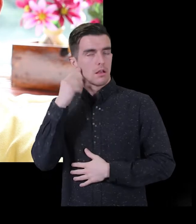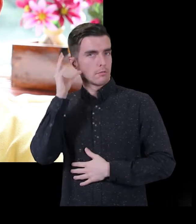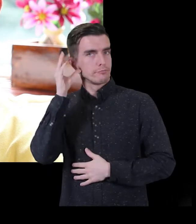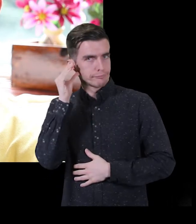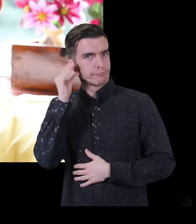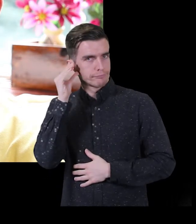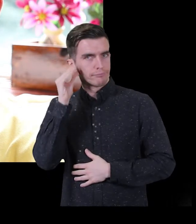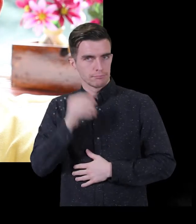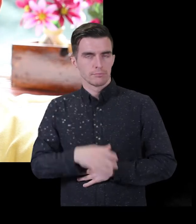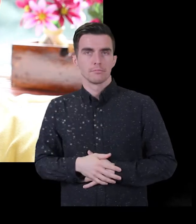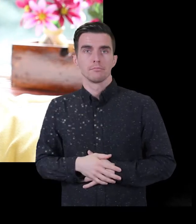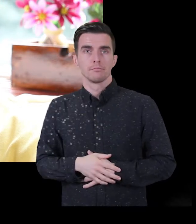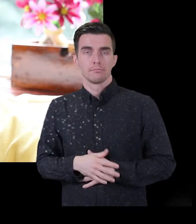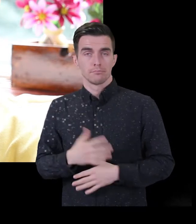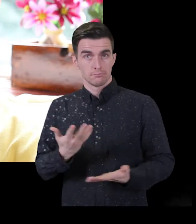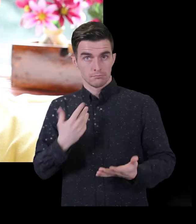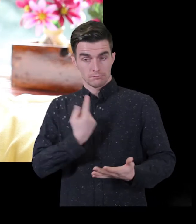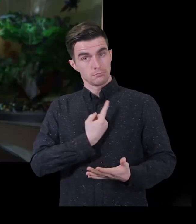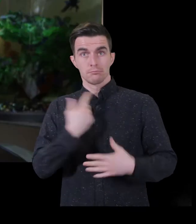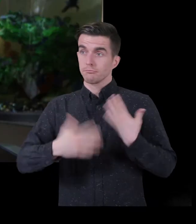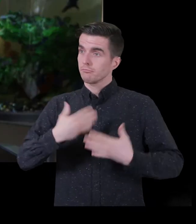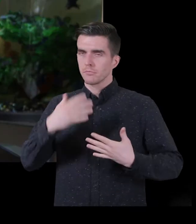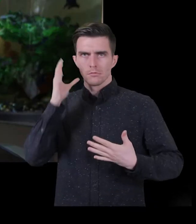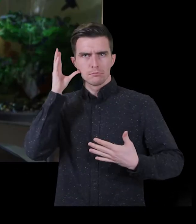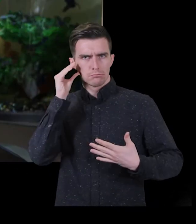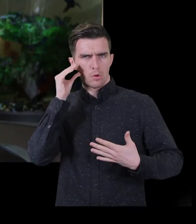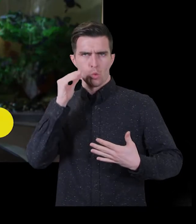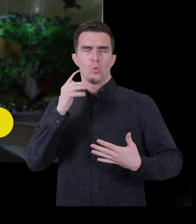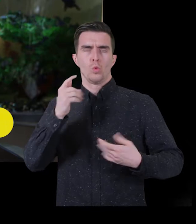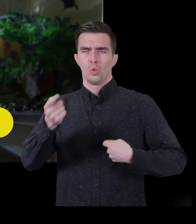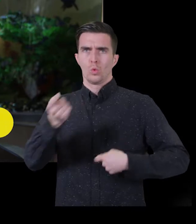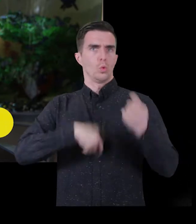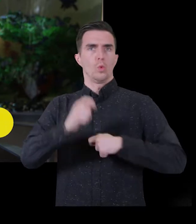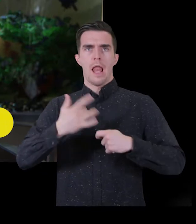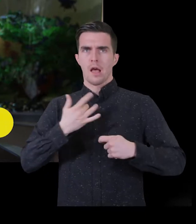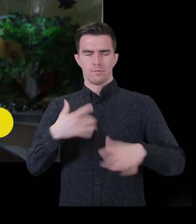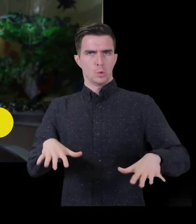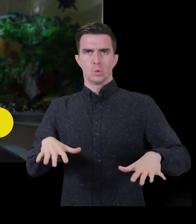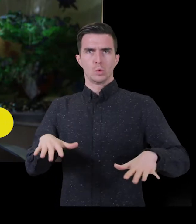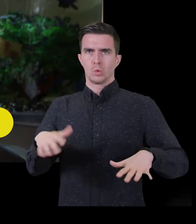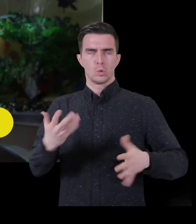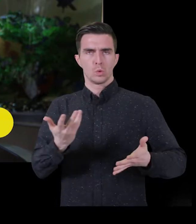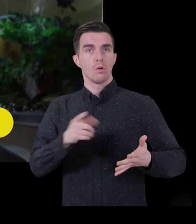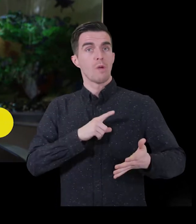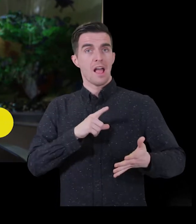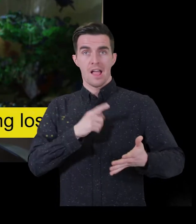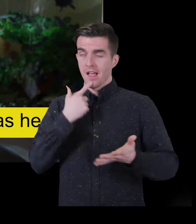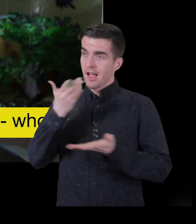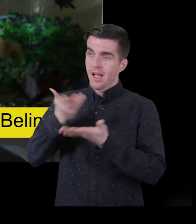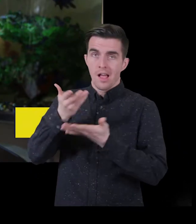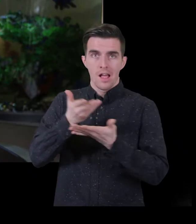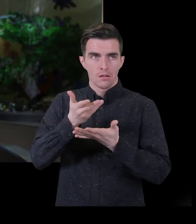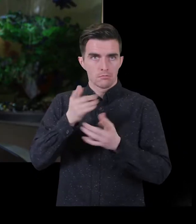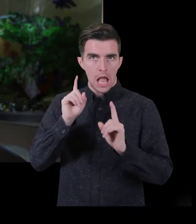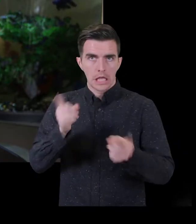things up in the United States and come back home. It made an awful difference to my life. It made my life harder because, I mean, you couldn't